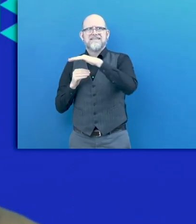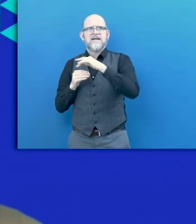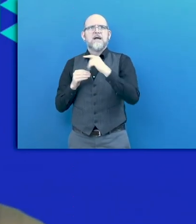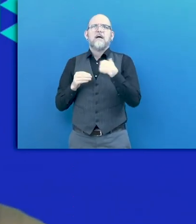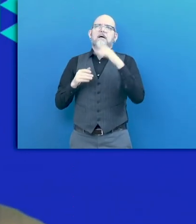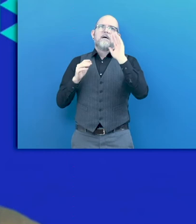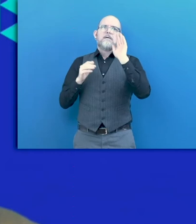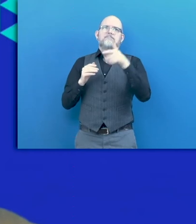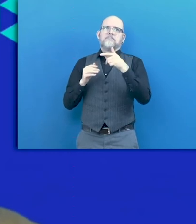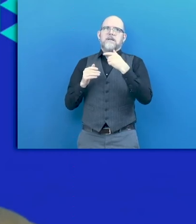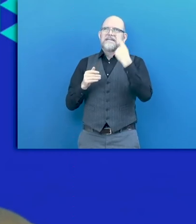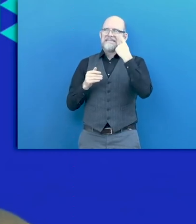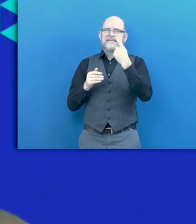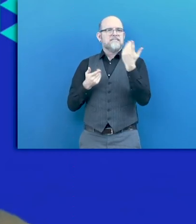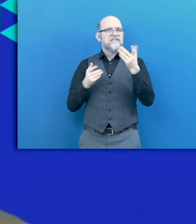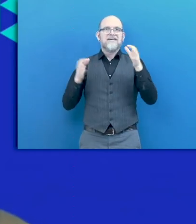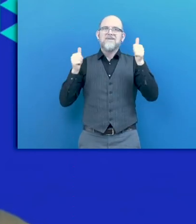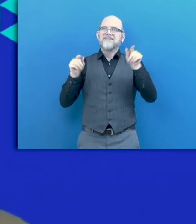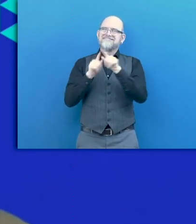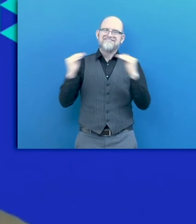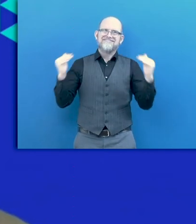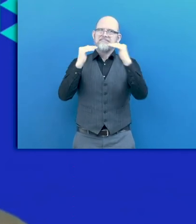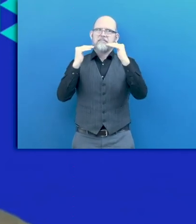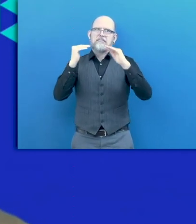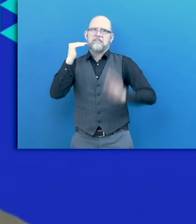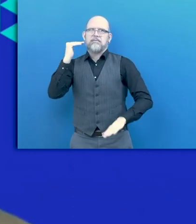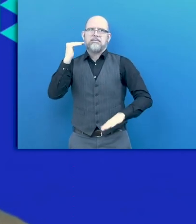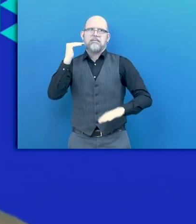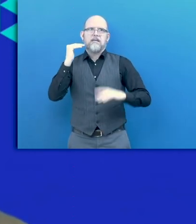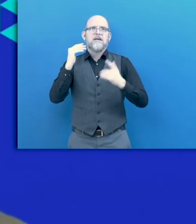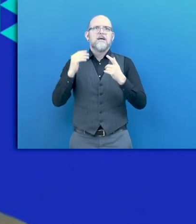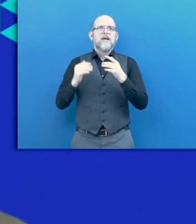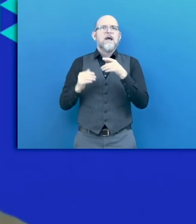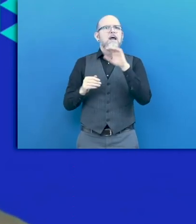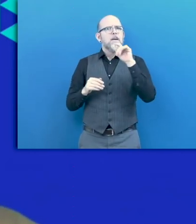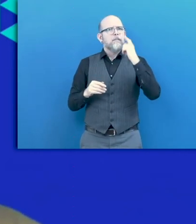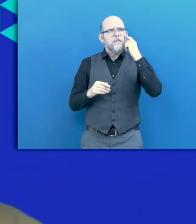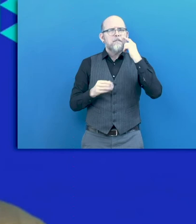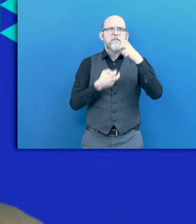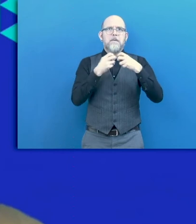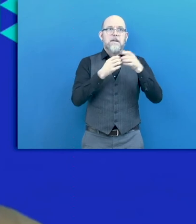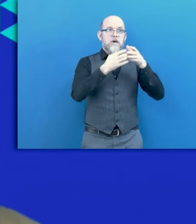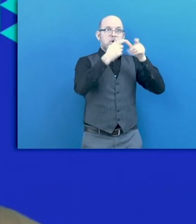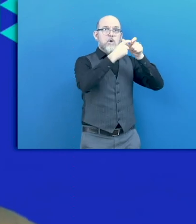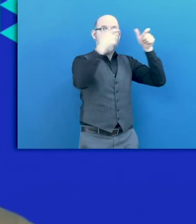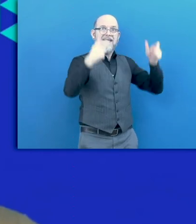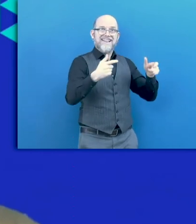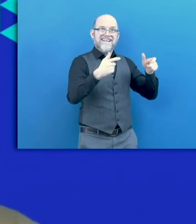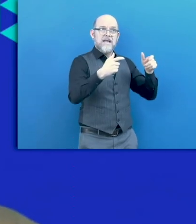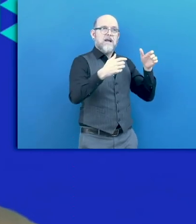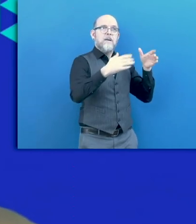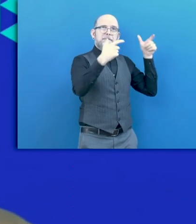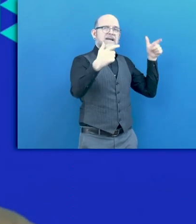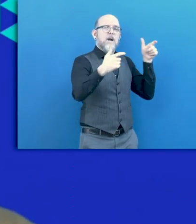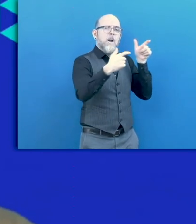also in terms of the support that we are not able to provide adequately to small and medium enterprises. We know very often that these are the main employment